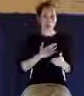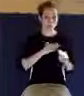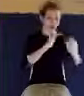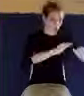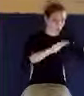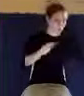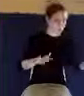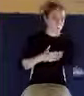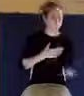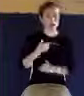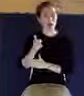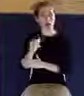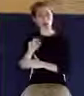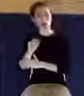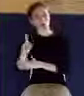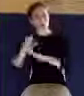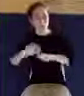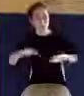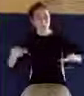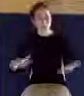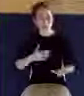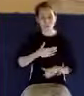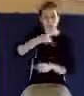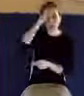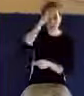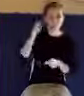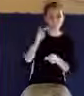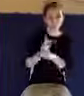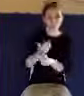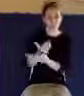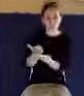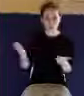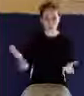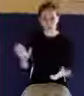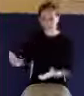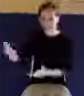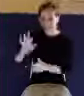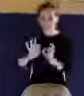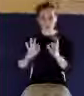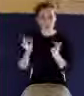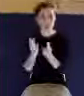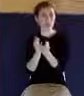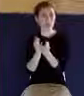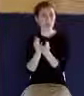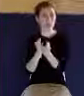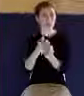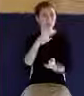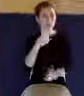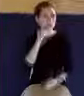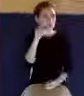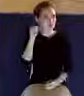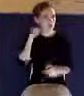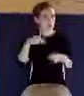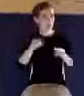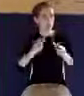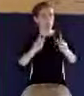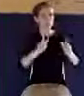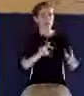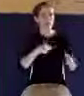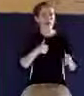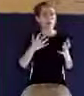my brothers, their family members. Like I said yesterday, I want all my family and friends on board the ark